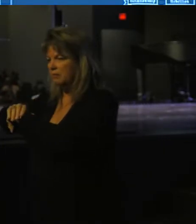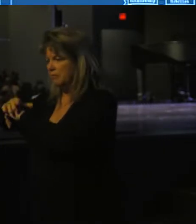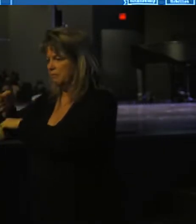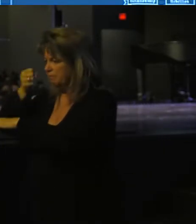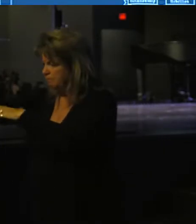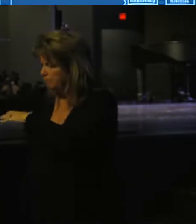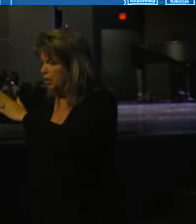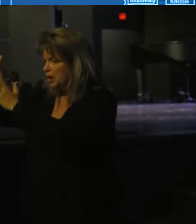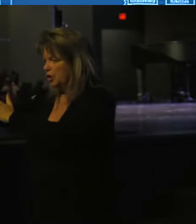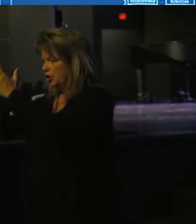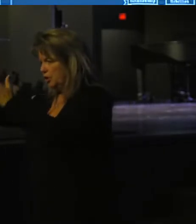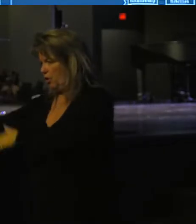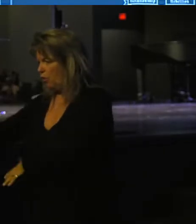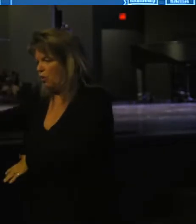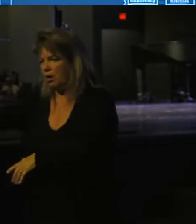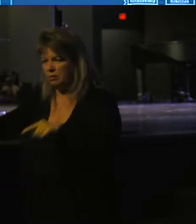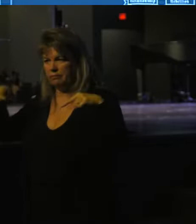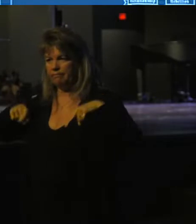cross.